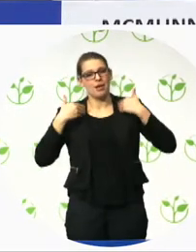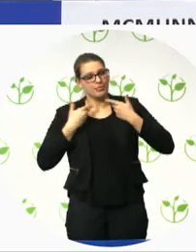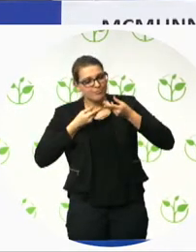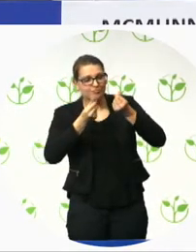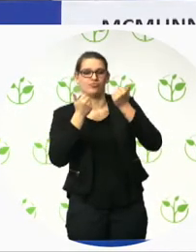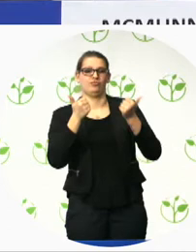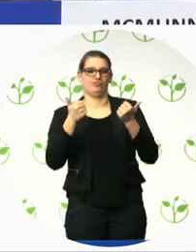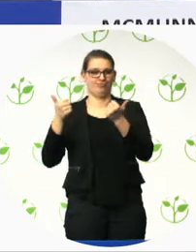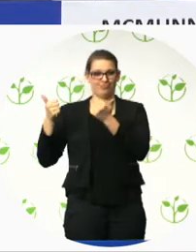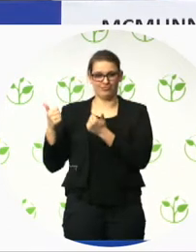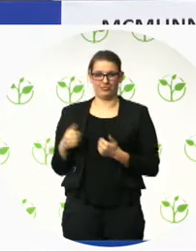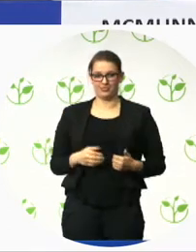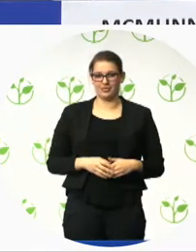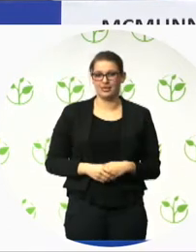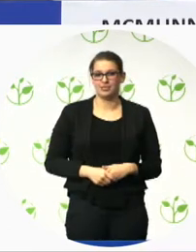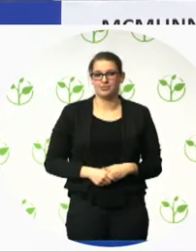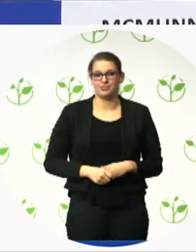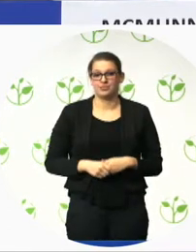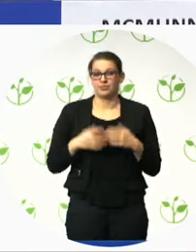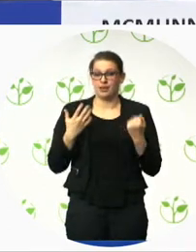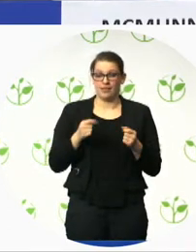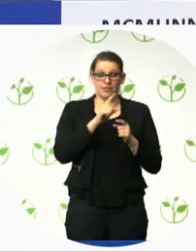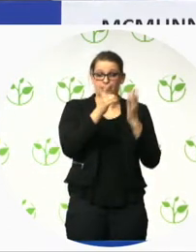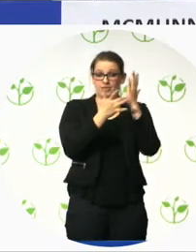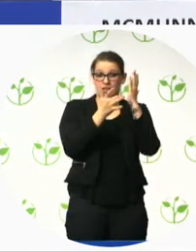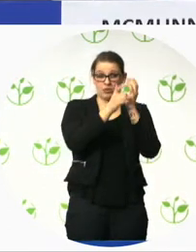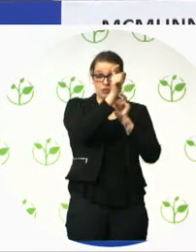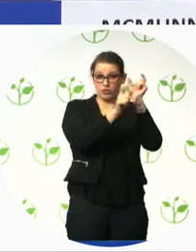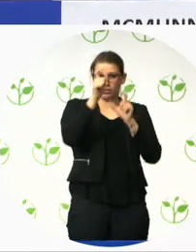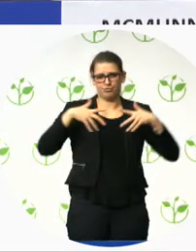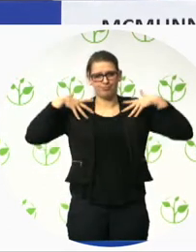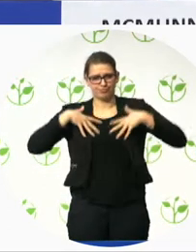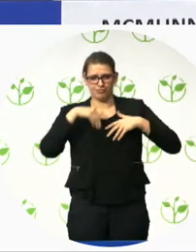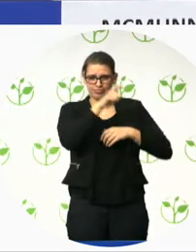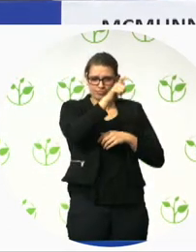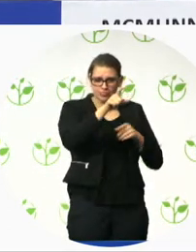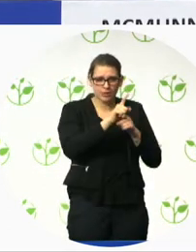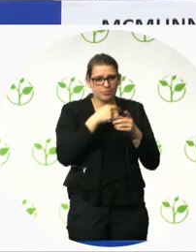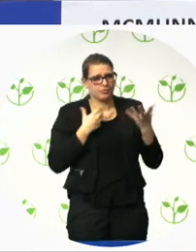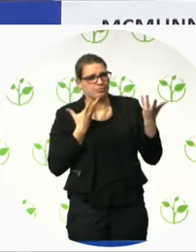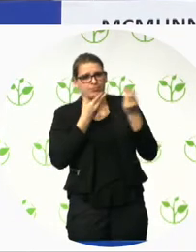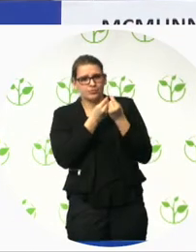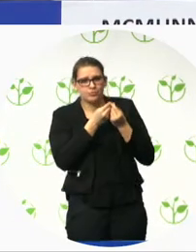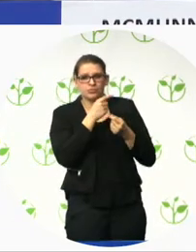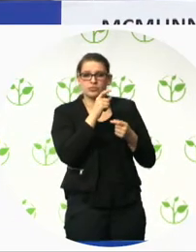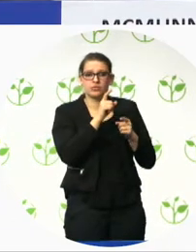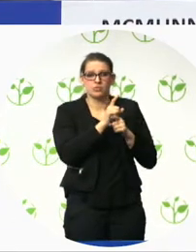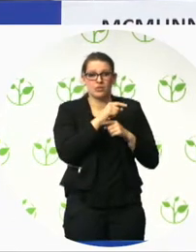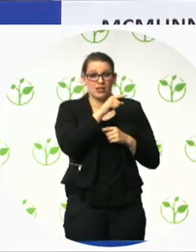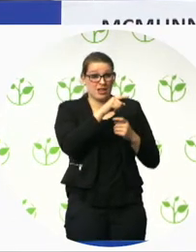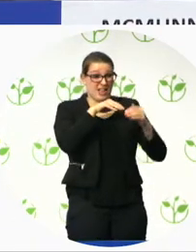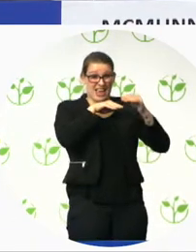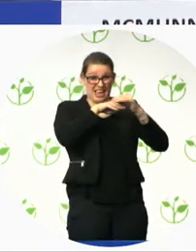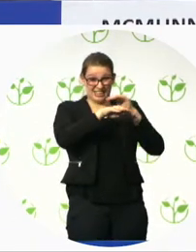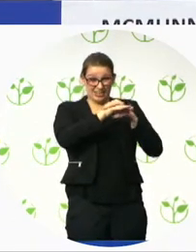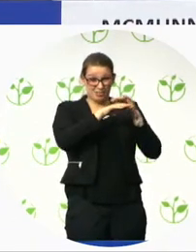So my colleague is here with me today, is an independent accessibility consultant, Owen O'Hurleyhy. I certainly didn't come to the accessibility